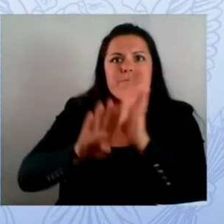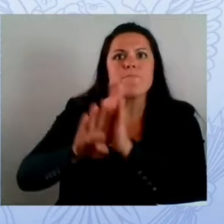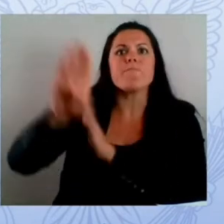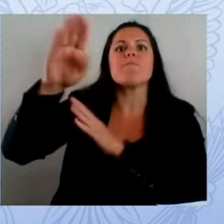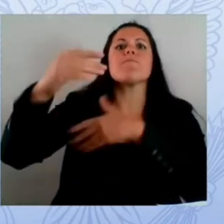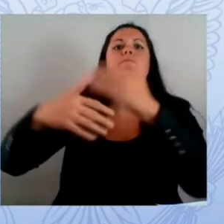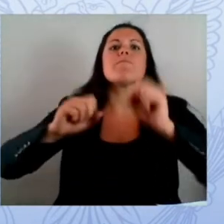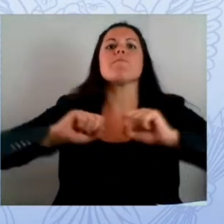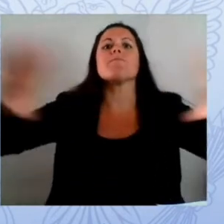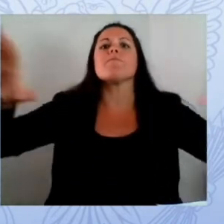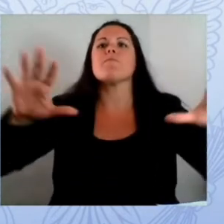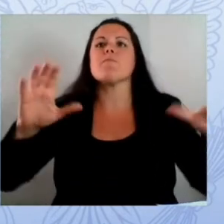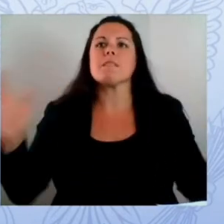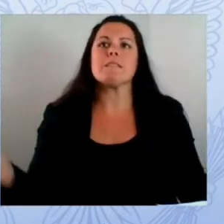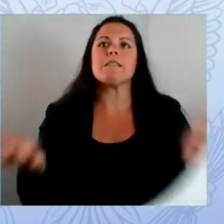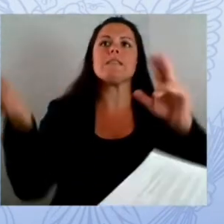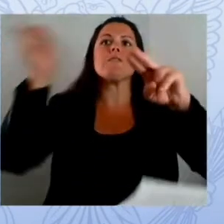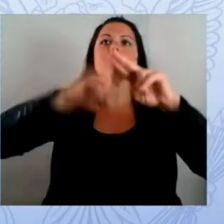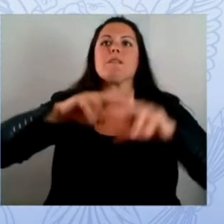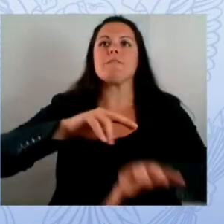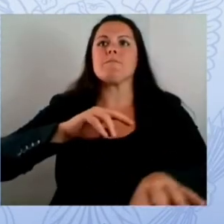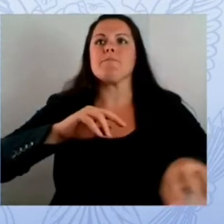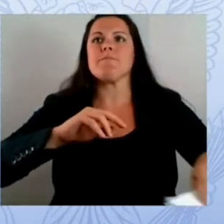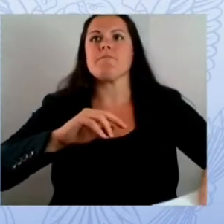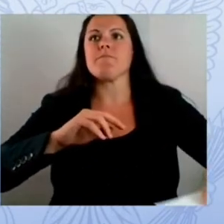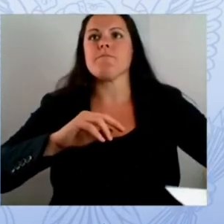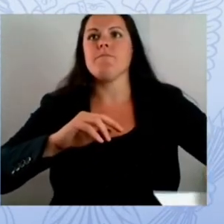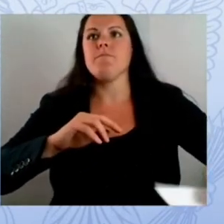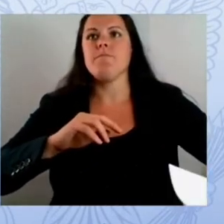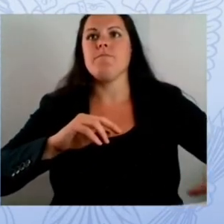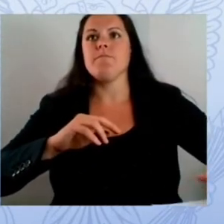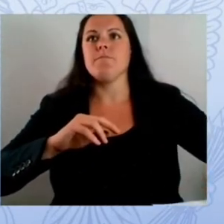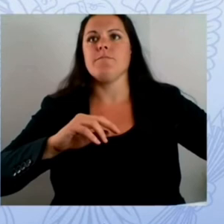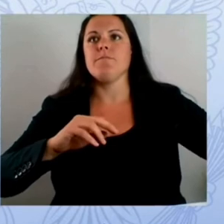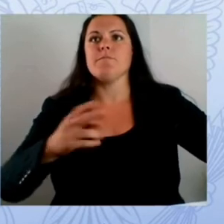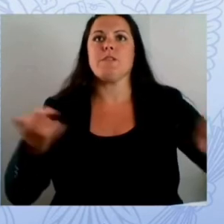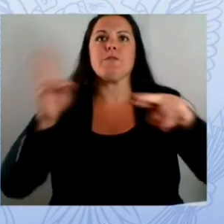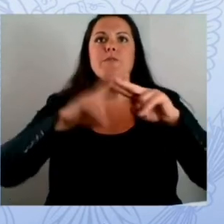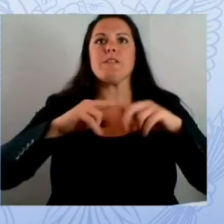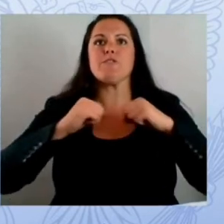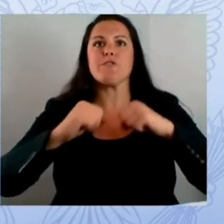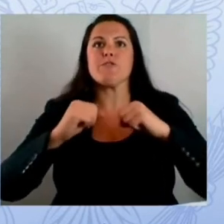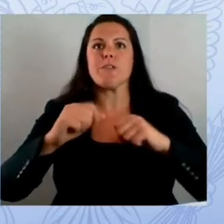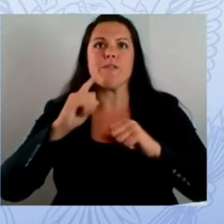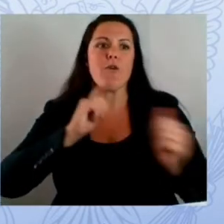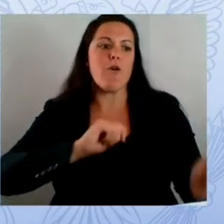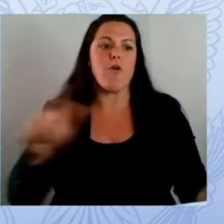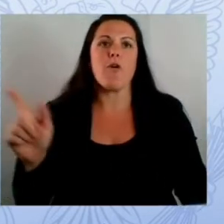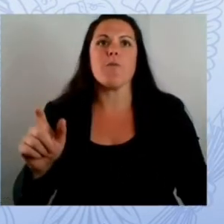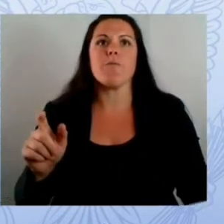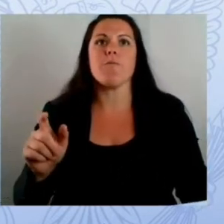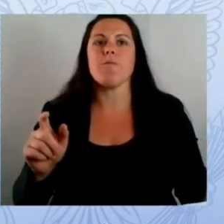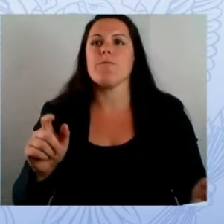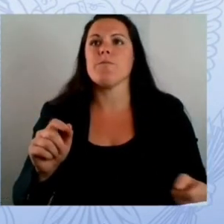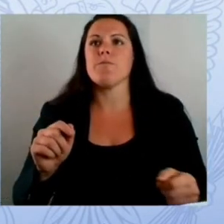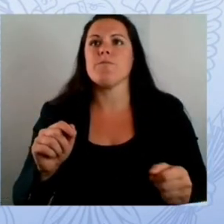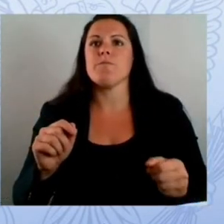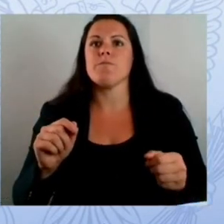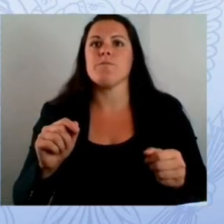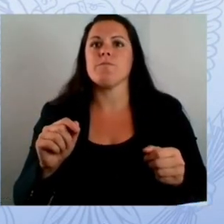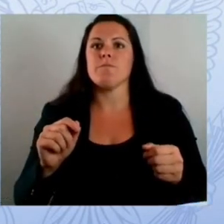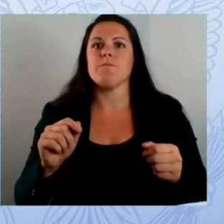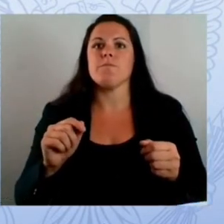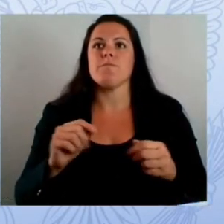got a human being that they can lean into and uh and seek advice for as they progress in their in their careers